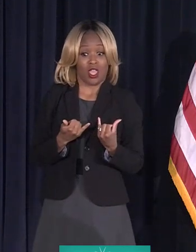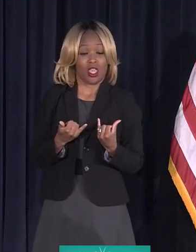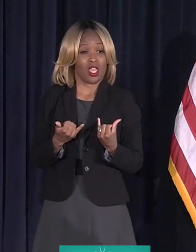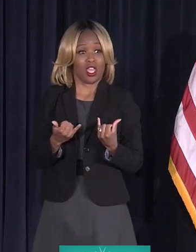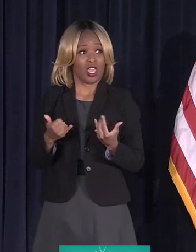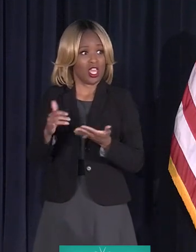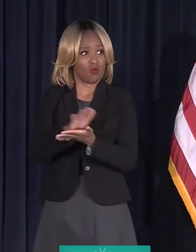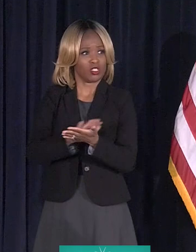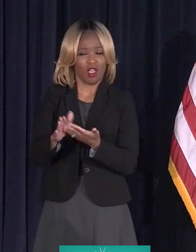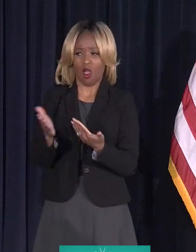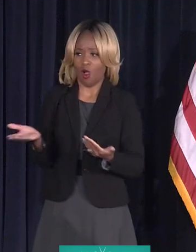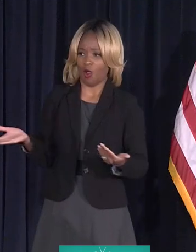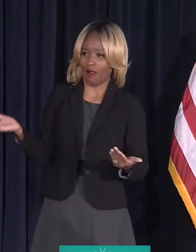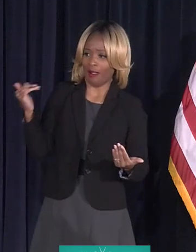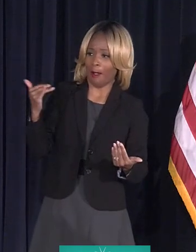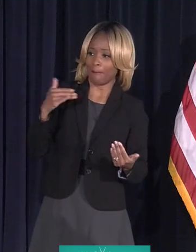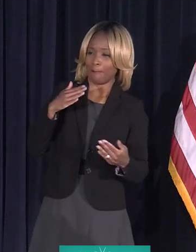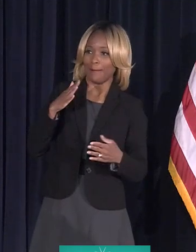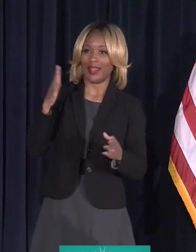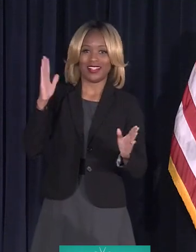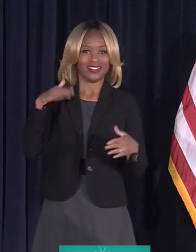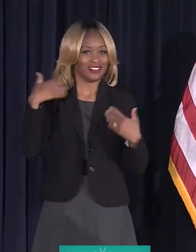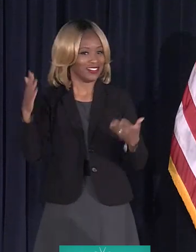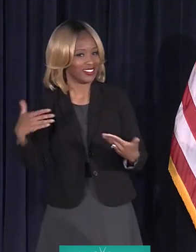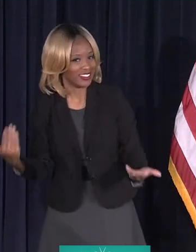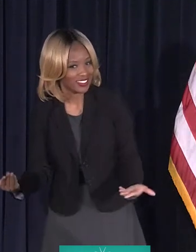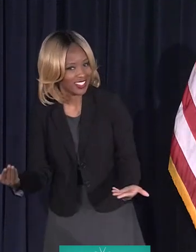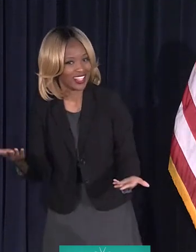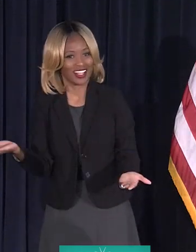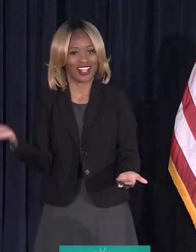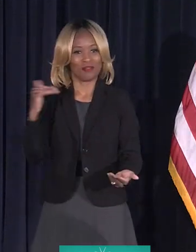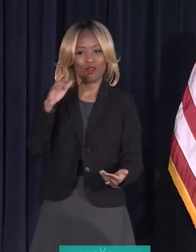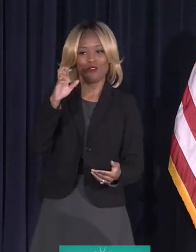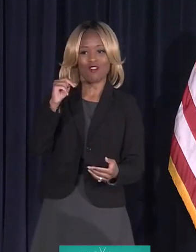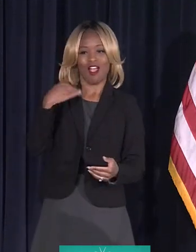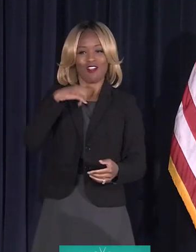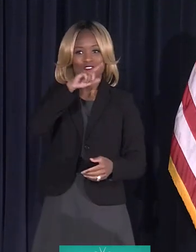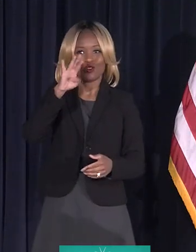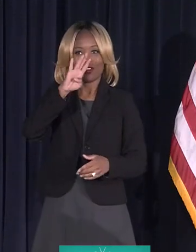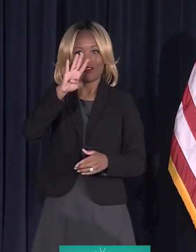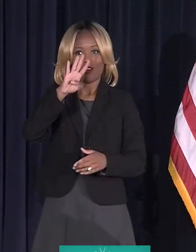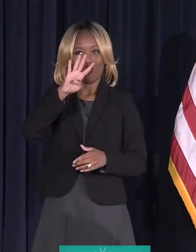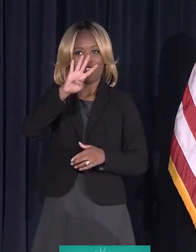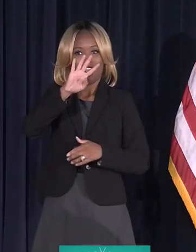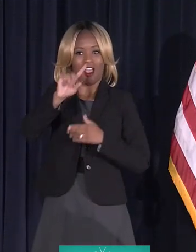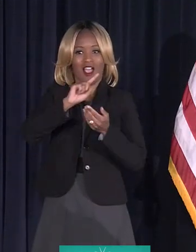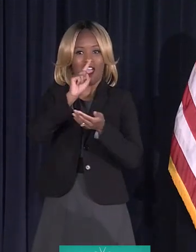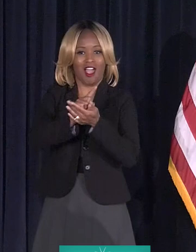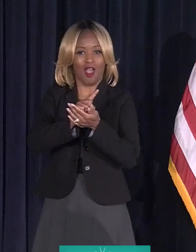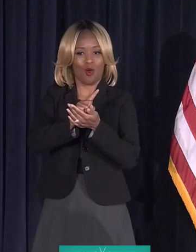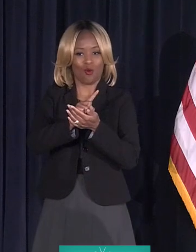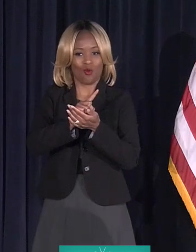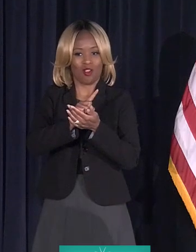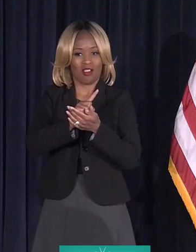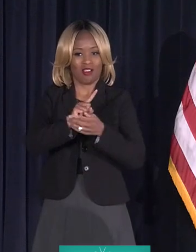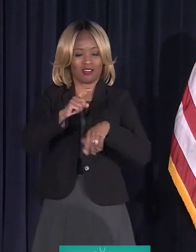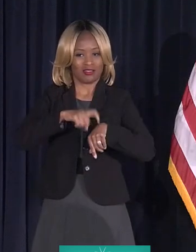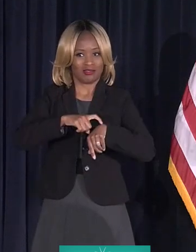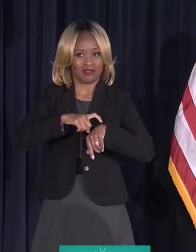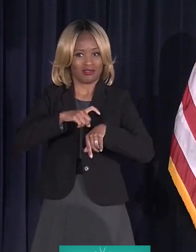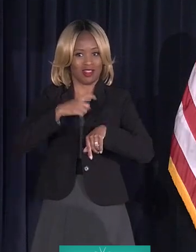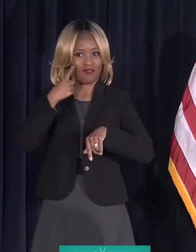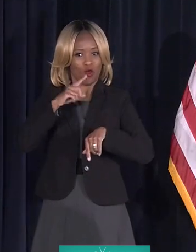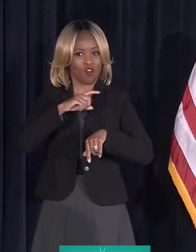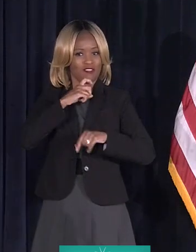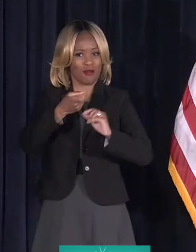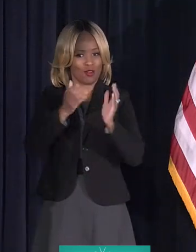out. Well, come up here and take a bow. Okay, we got to – come on, Rob. We got a 24-hour turnaround on a garbage request. I don't get these calls that often.